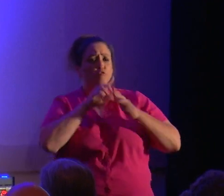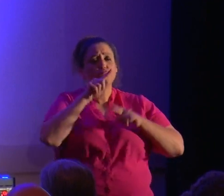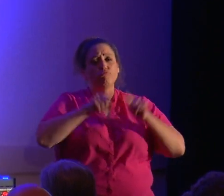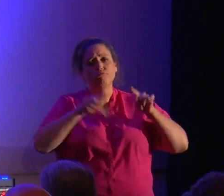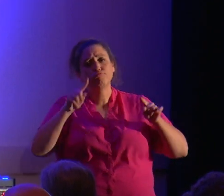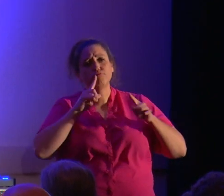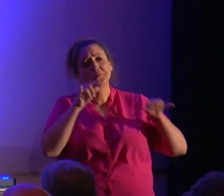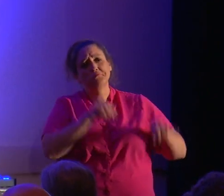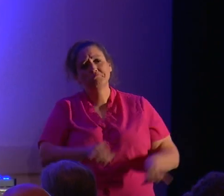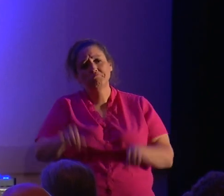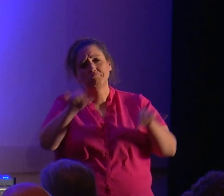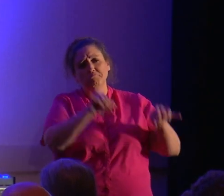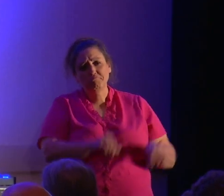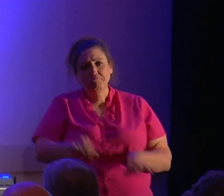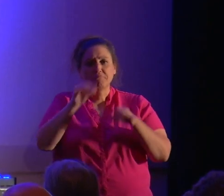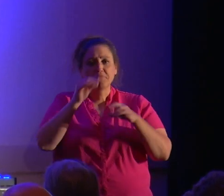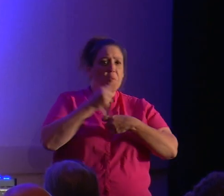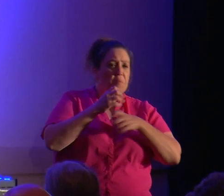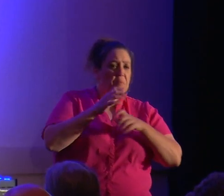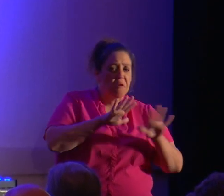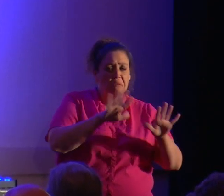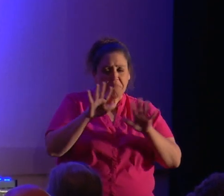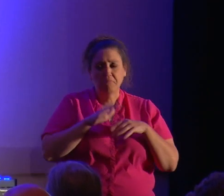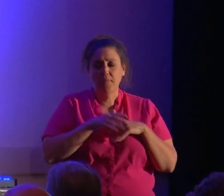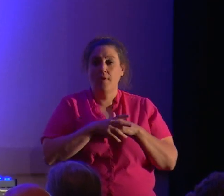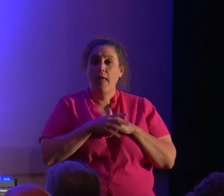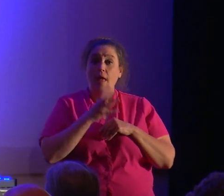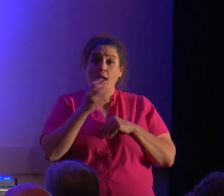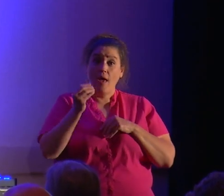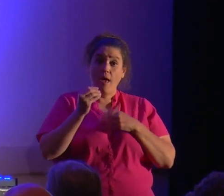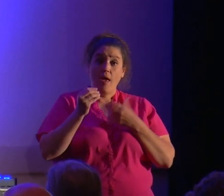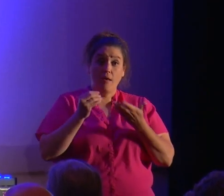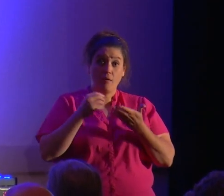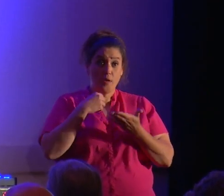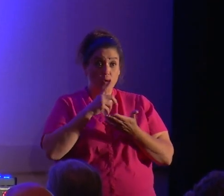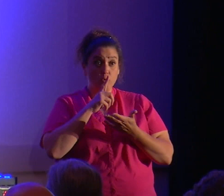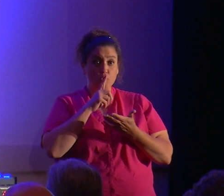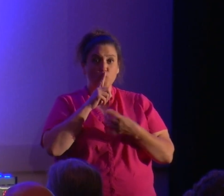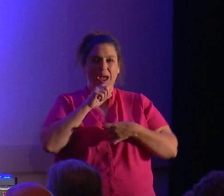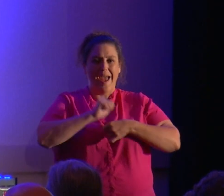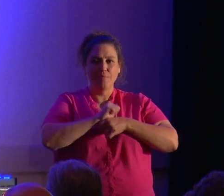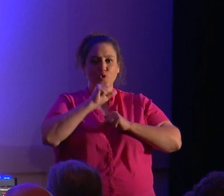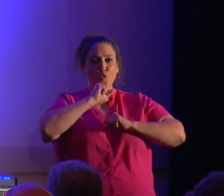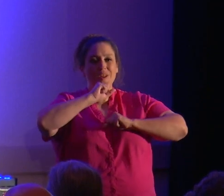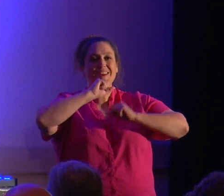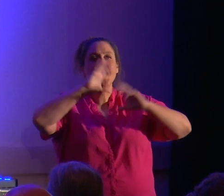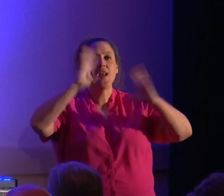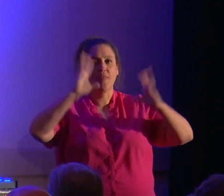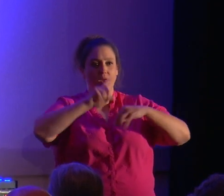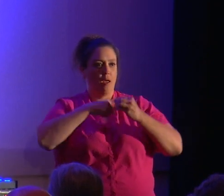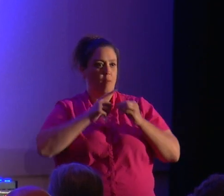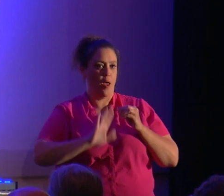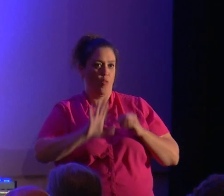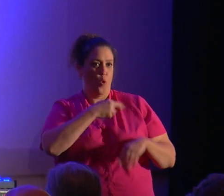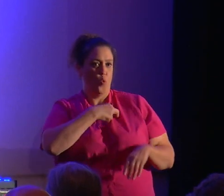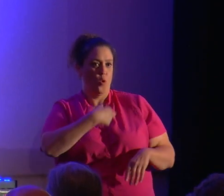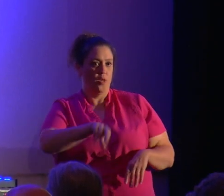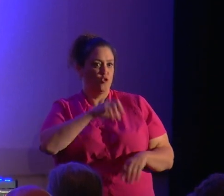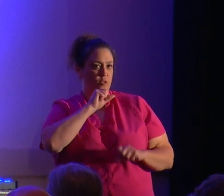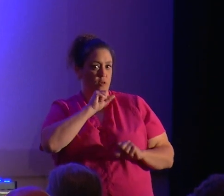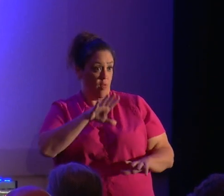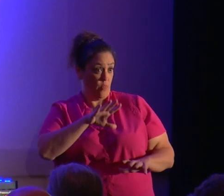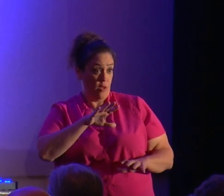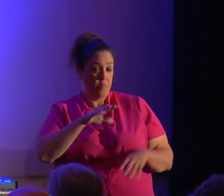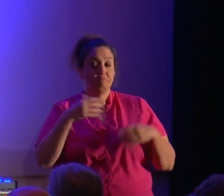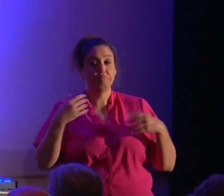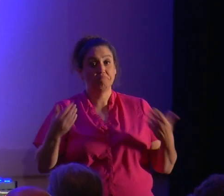homemakers, and all that kind of stuff. And they told you absolutely nothing about the religion whatsoever. So, thought I would